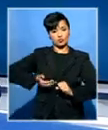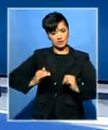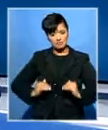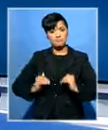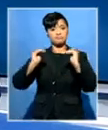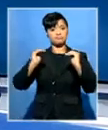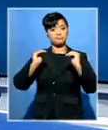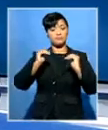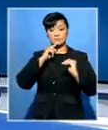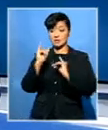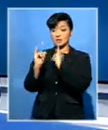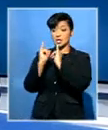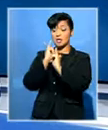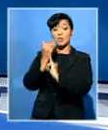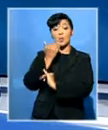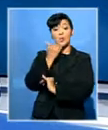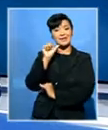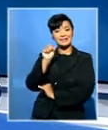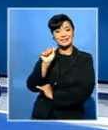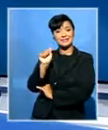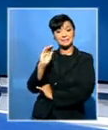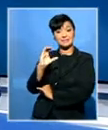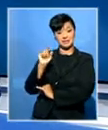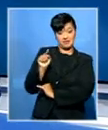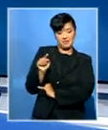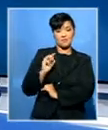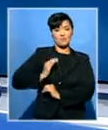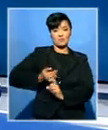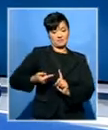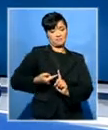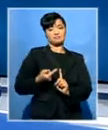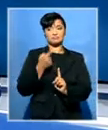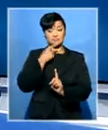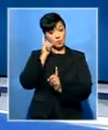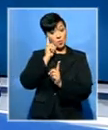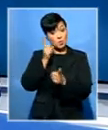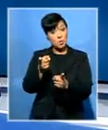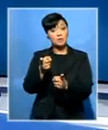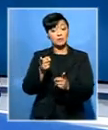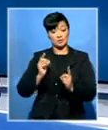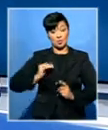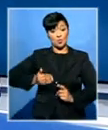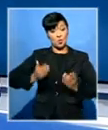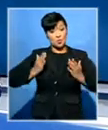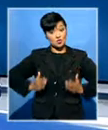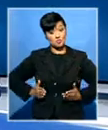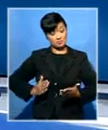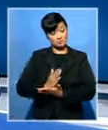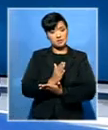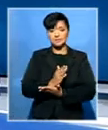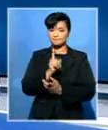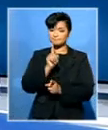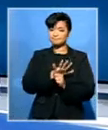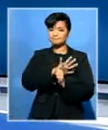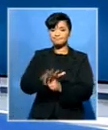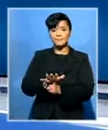girls. In an exclusive interview with SABC News, Pumzilem Labongruka warned that the rights of women cannot be undermined by